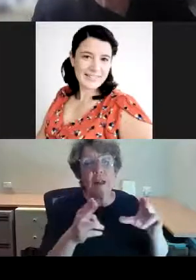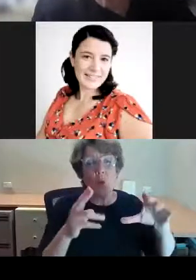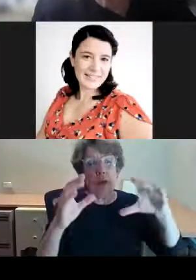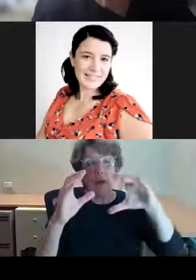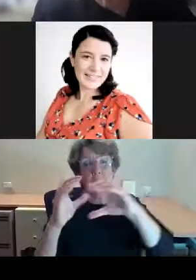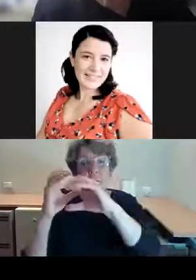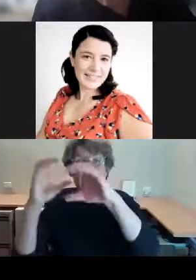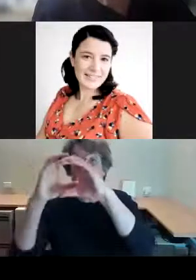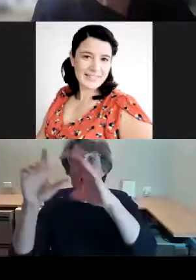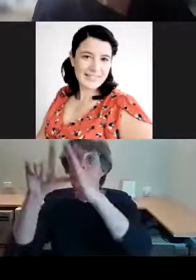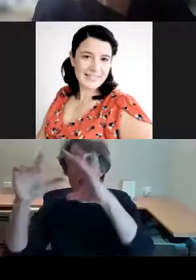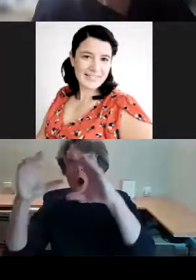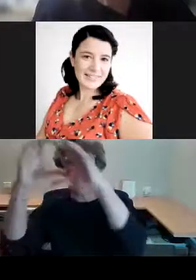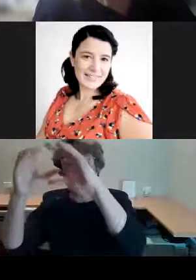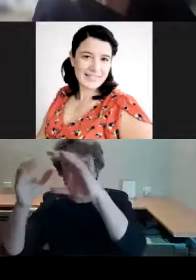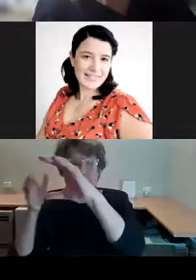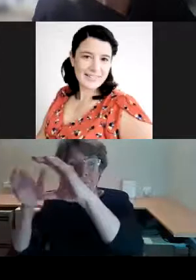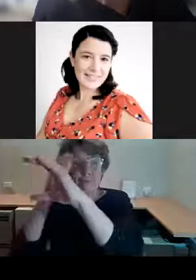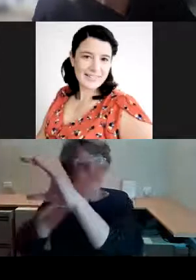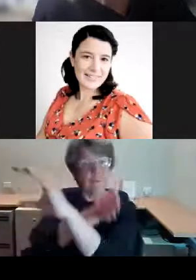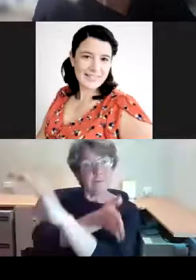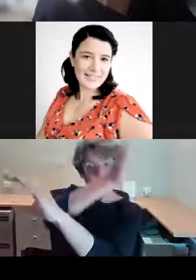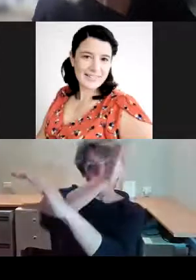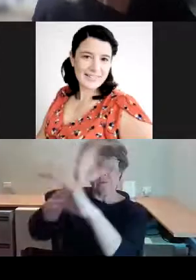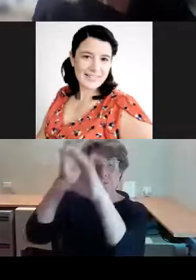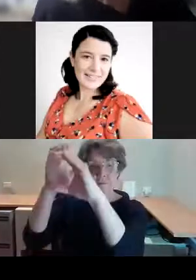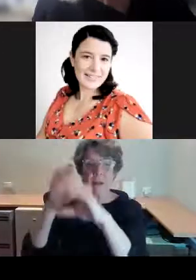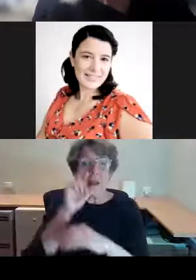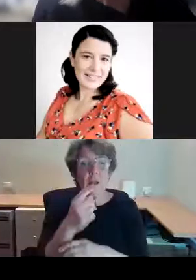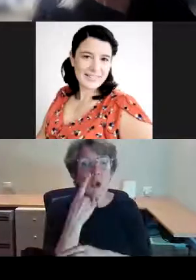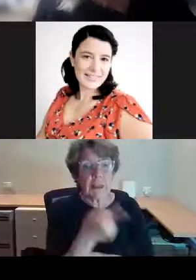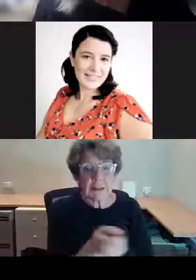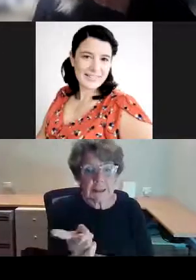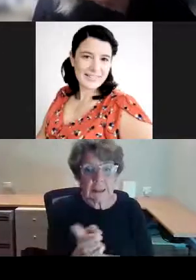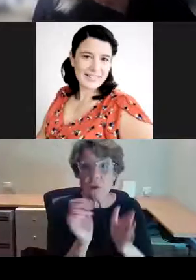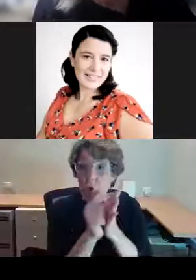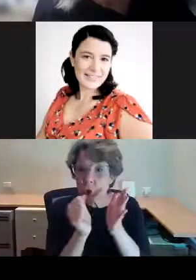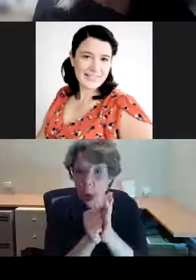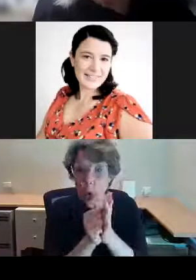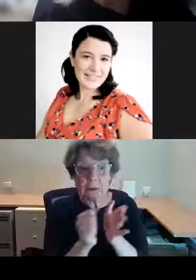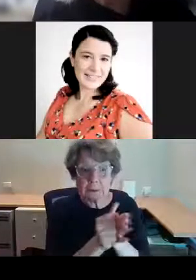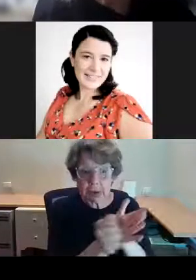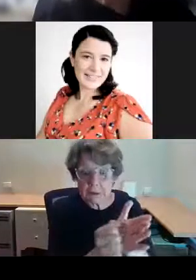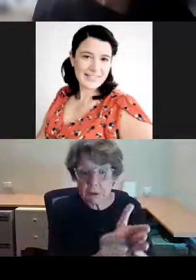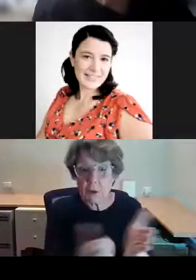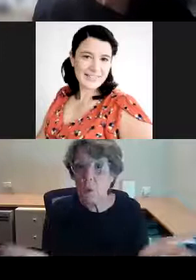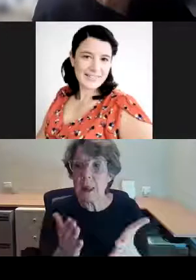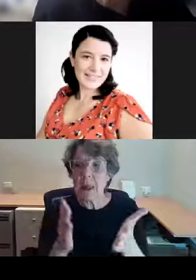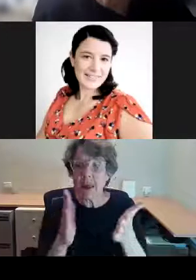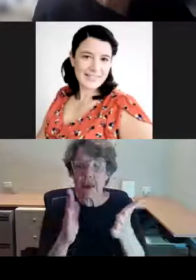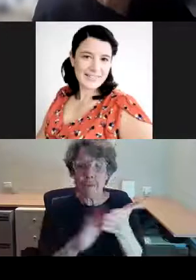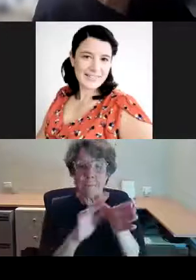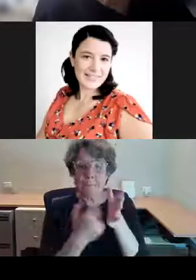over the street, and you can see that there are stores in the space where Martin Place is